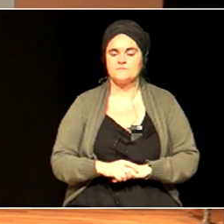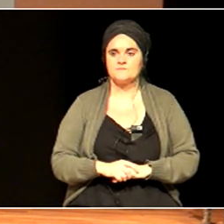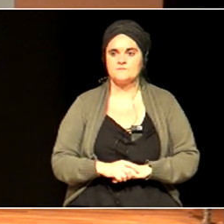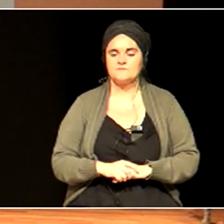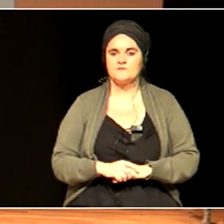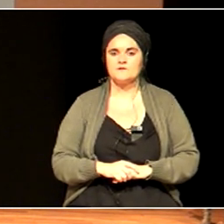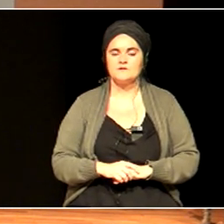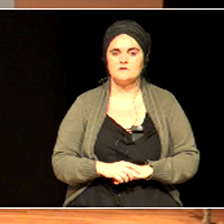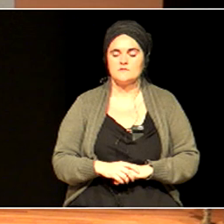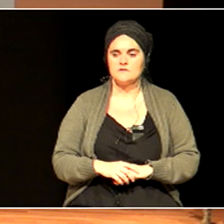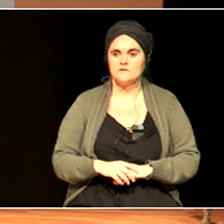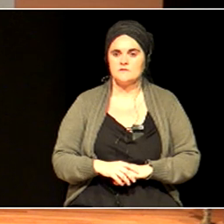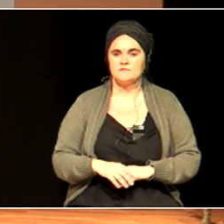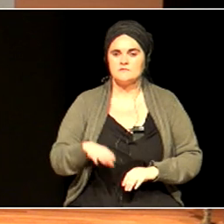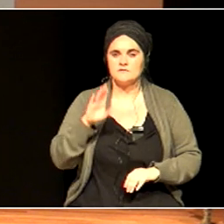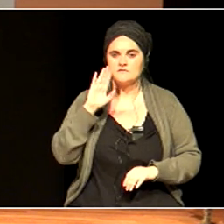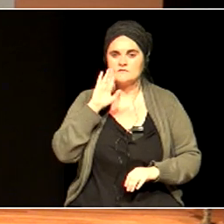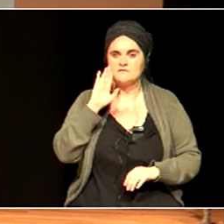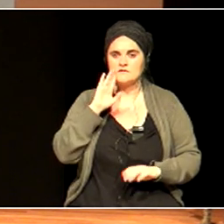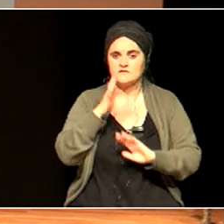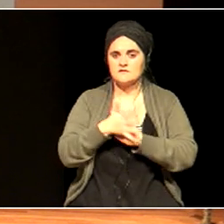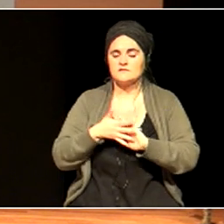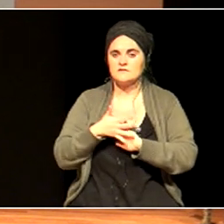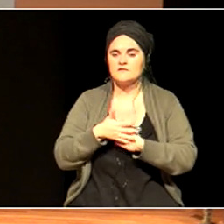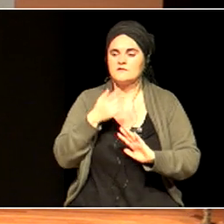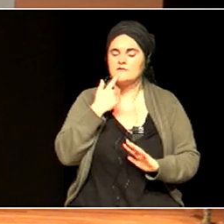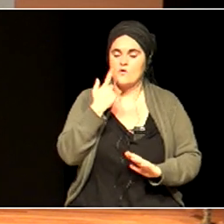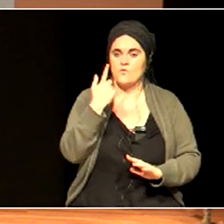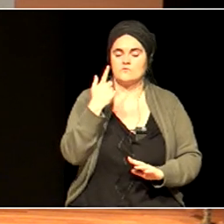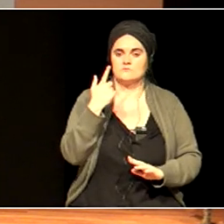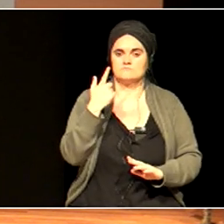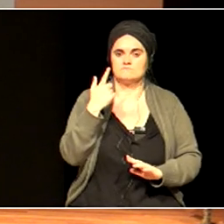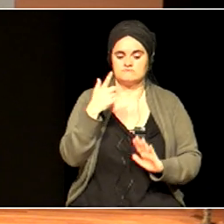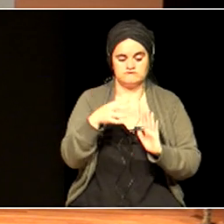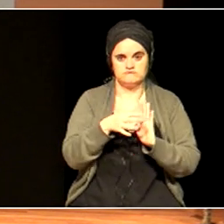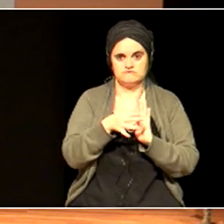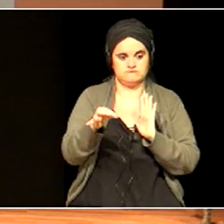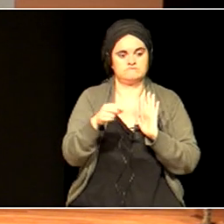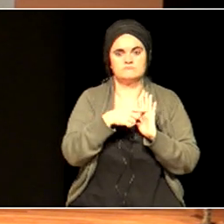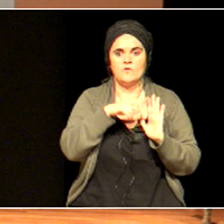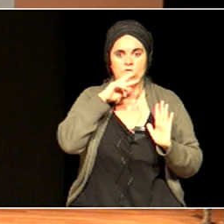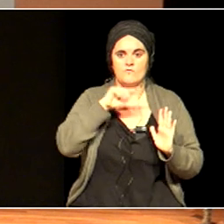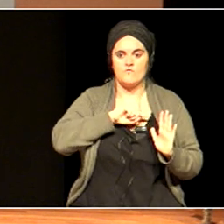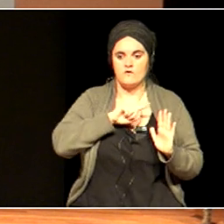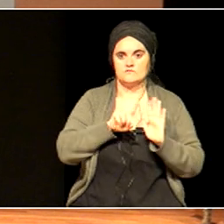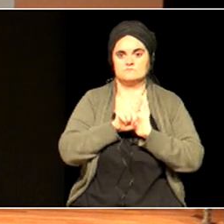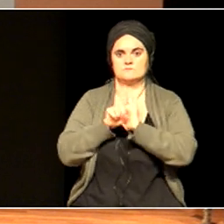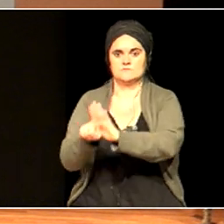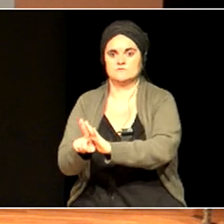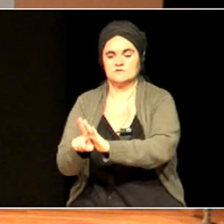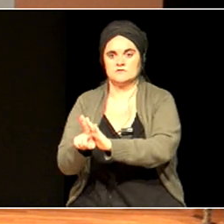headings under the framework of excluding values is the heading of honesty.